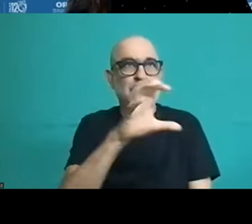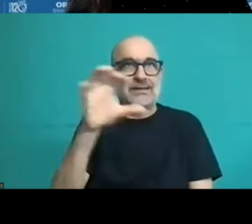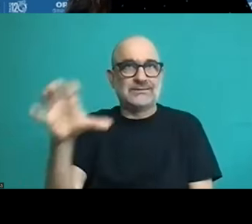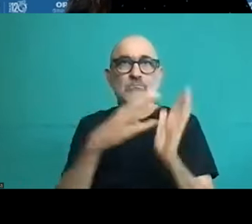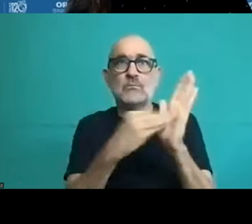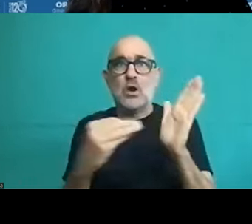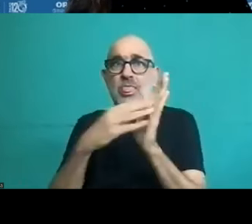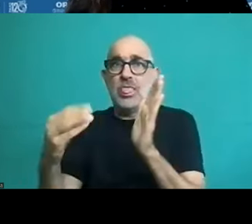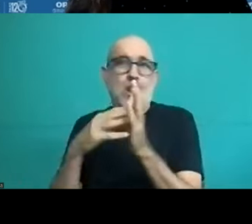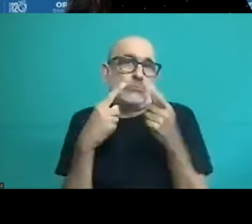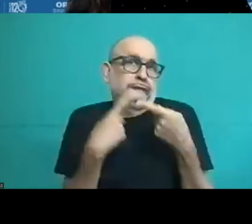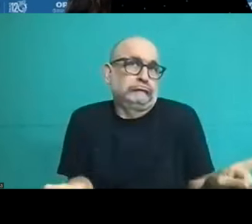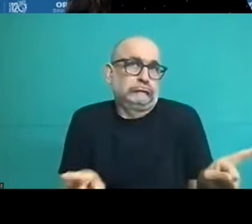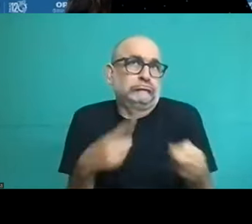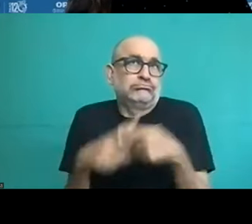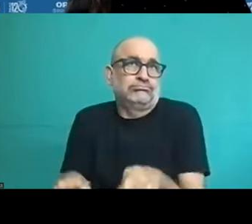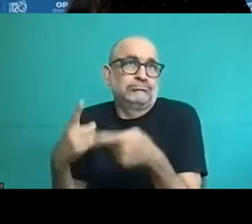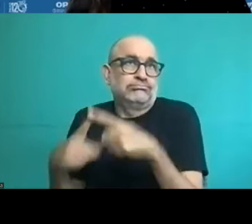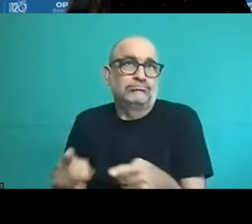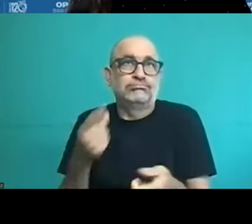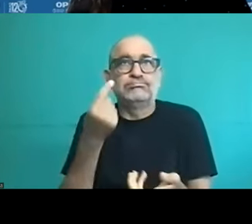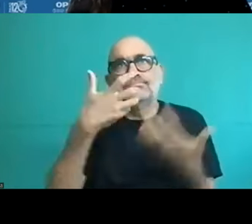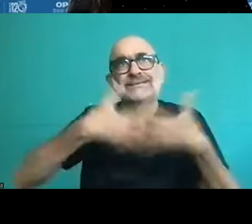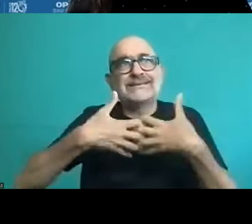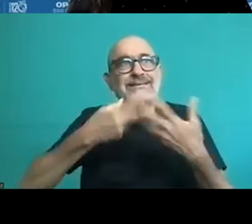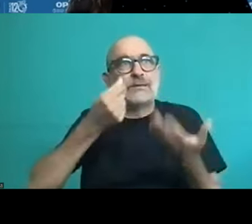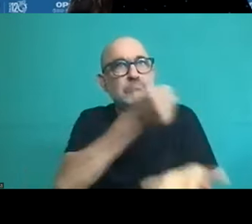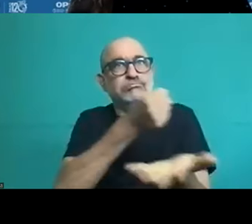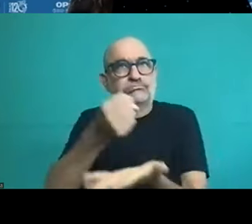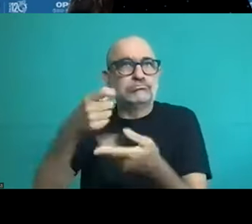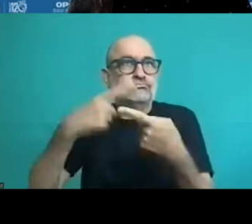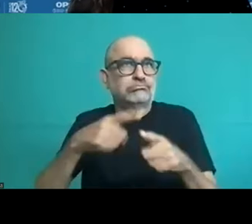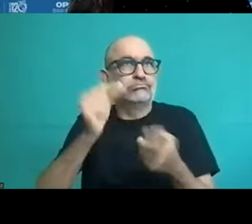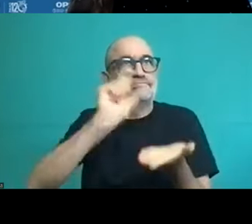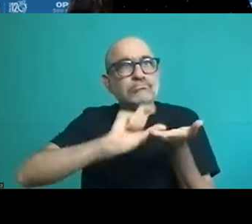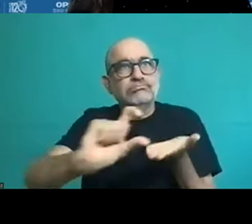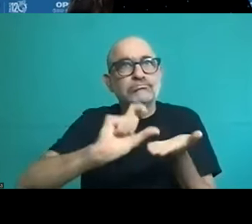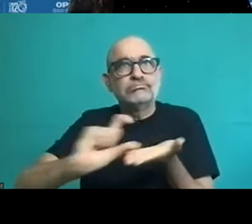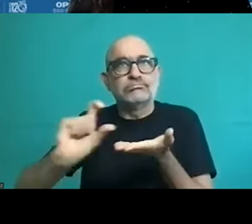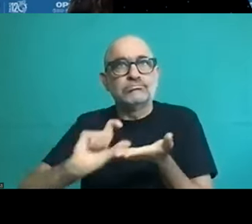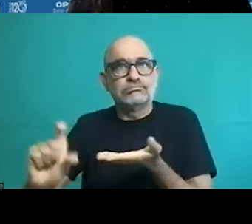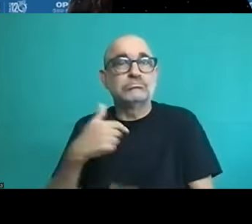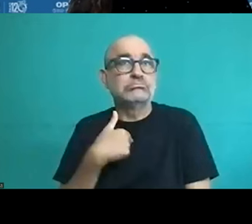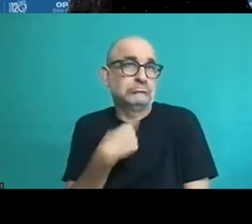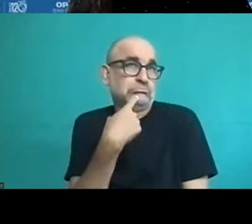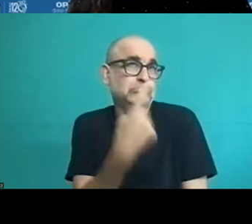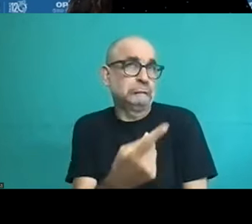My attention was attracted by the fact that Jamaica system leaves